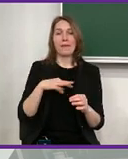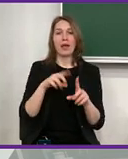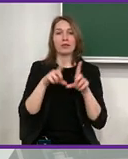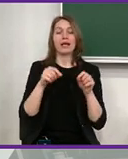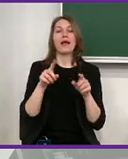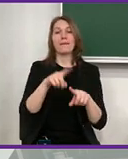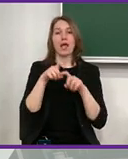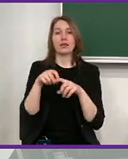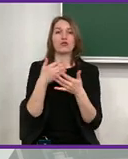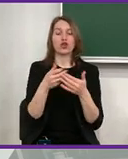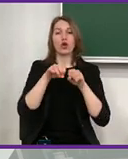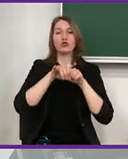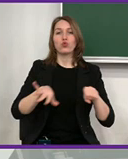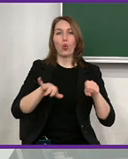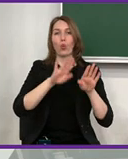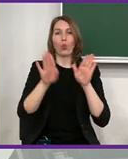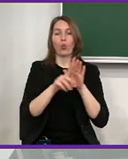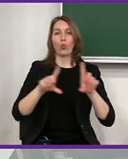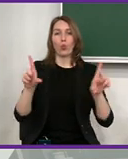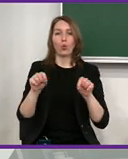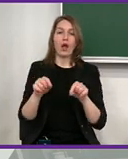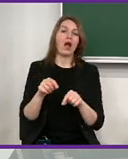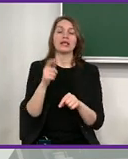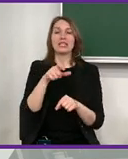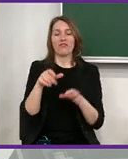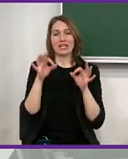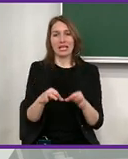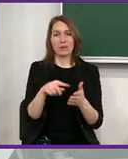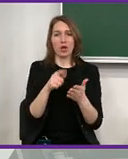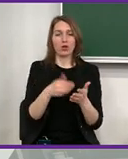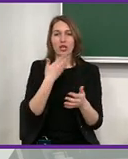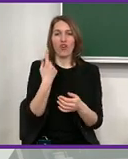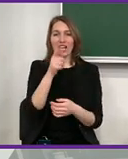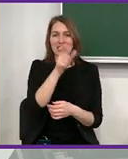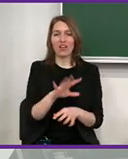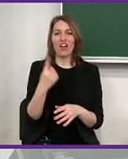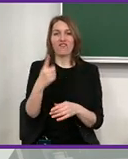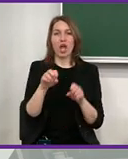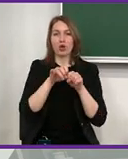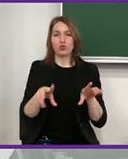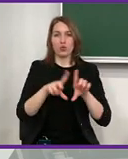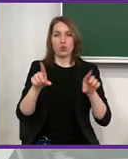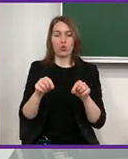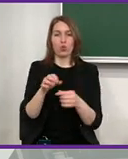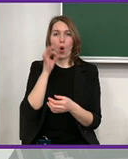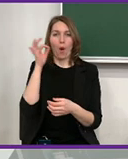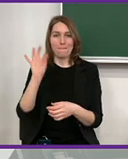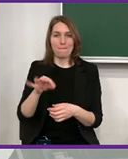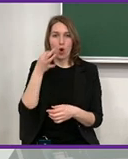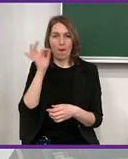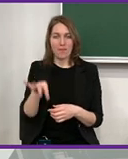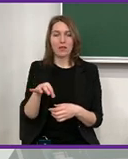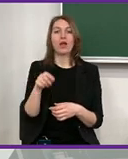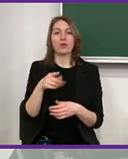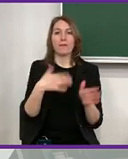And to have more objective assessments, we use various structural units. Because